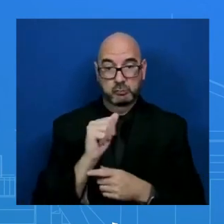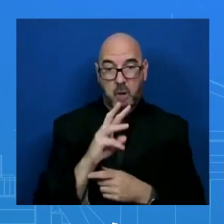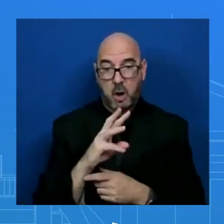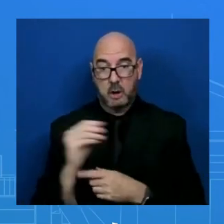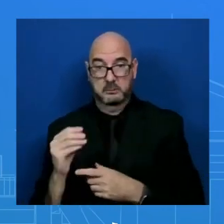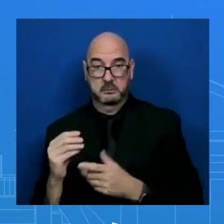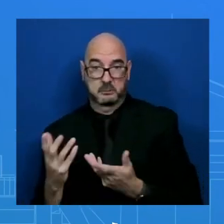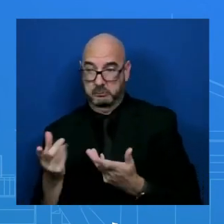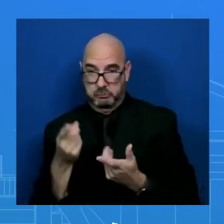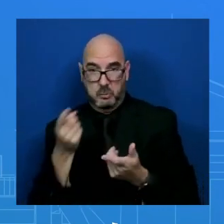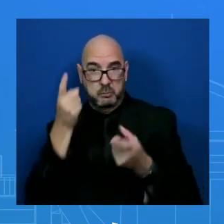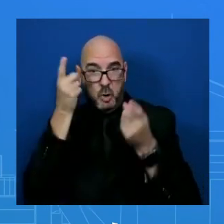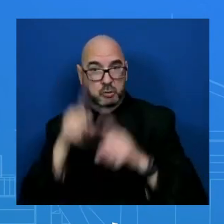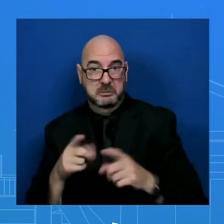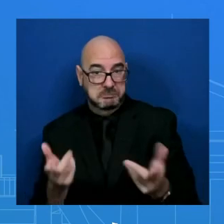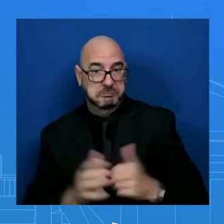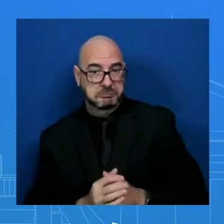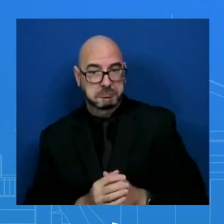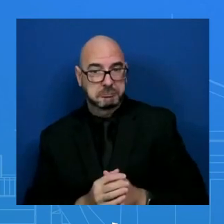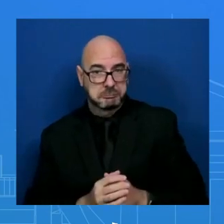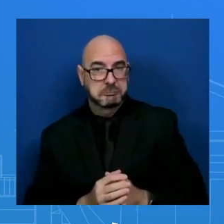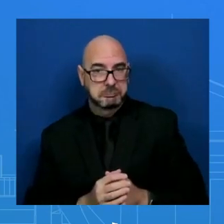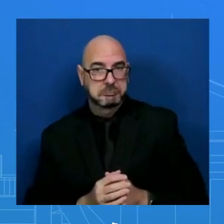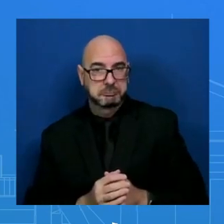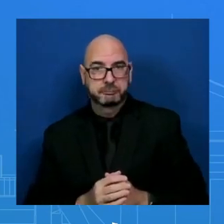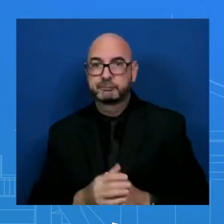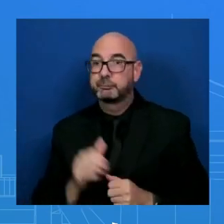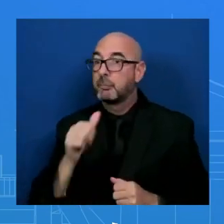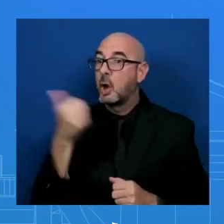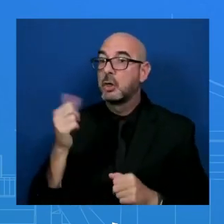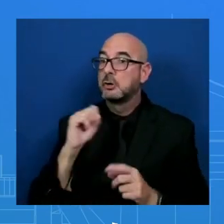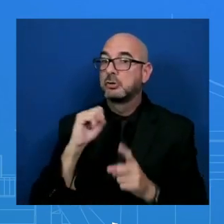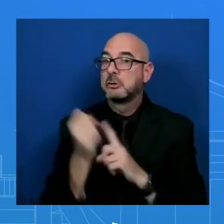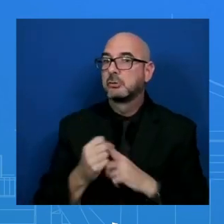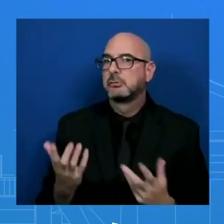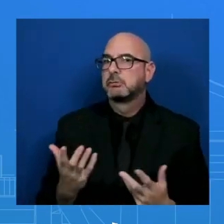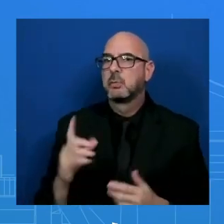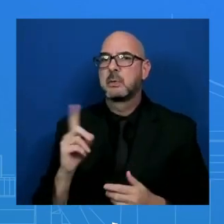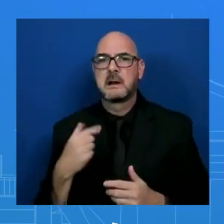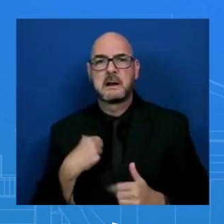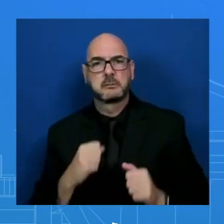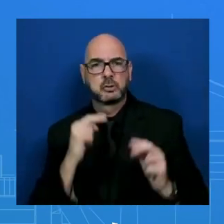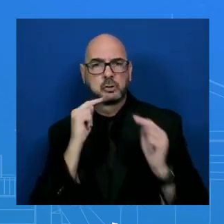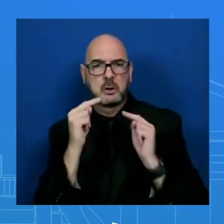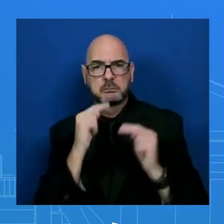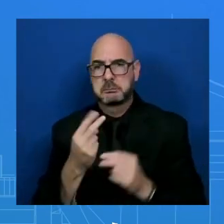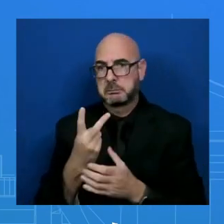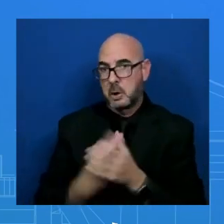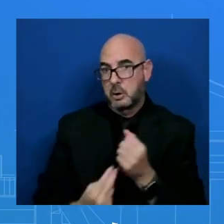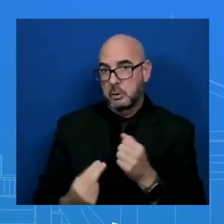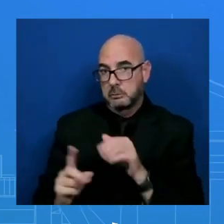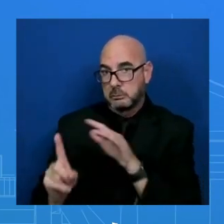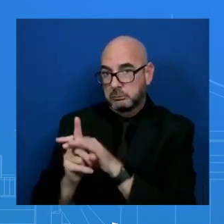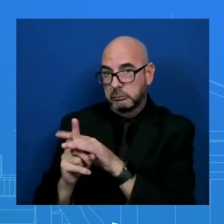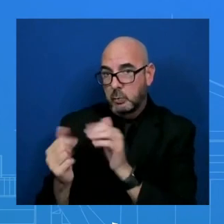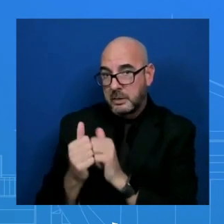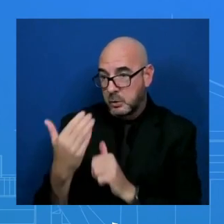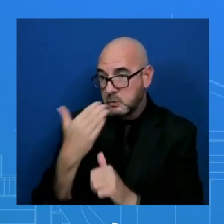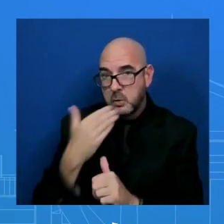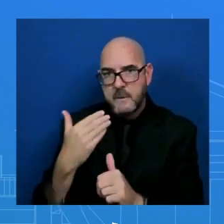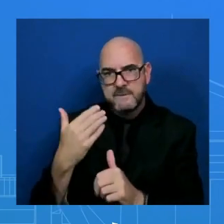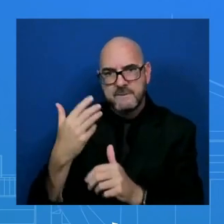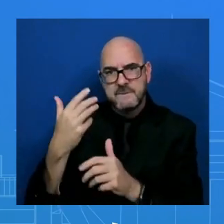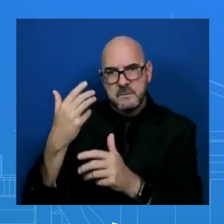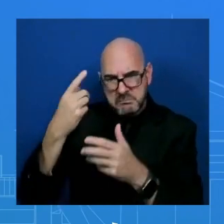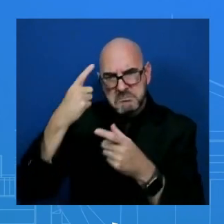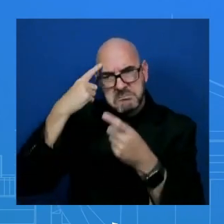situations where there was collective bargaining where both sides came in good faith and resulted in a good outcome. And